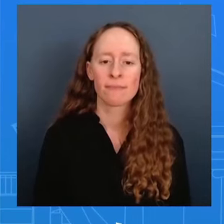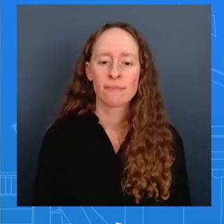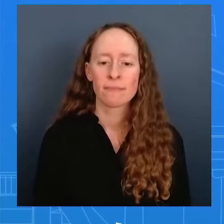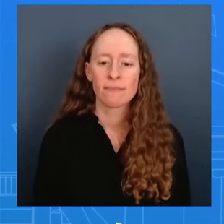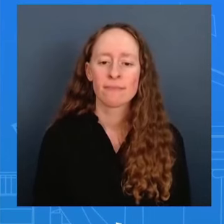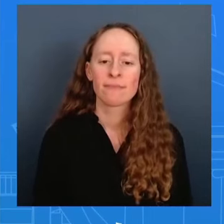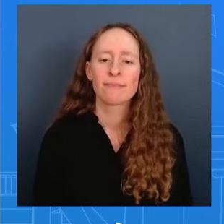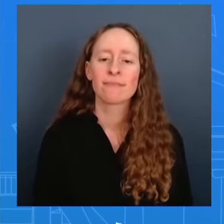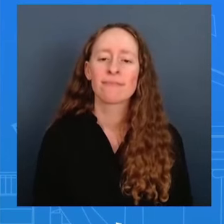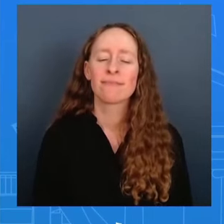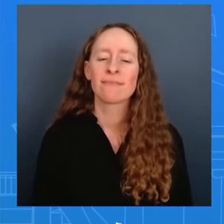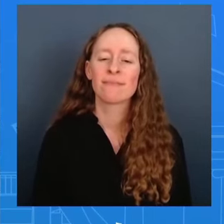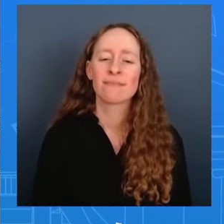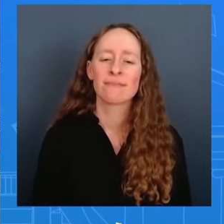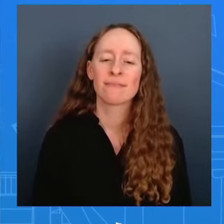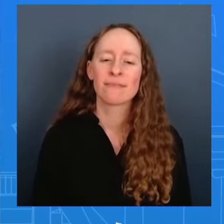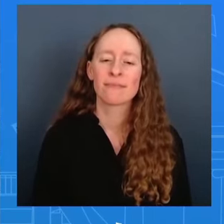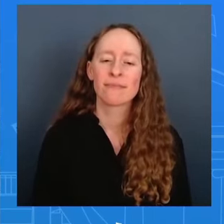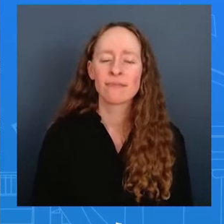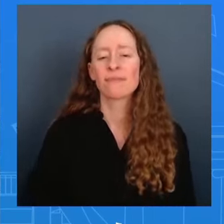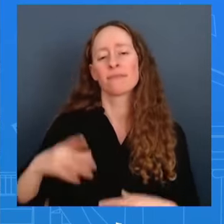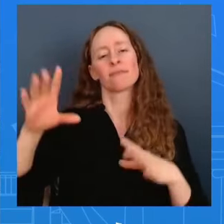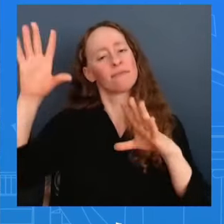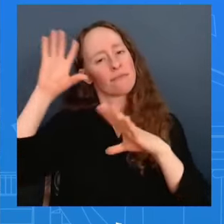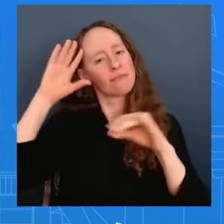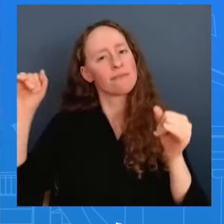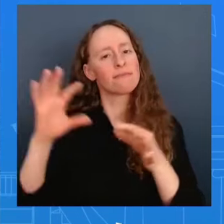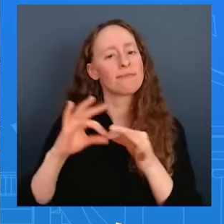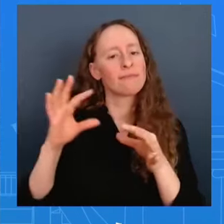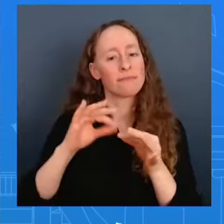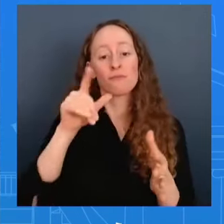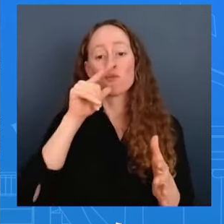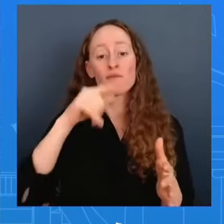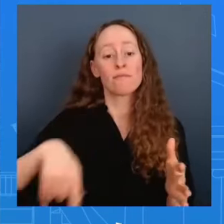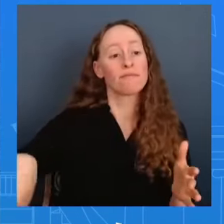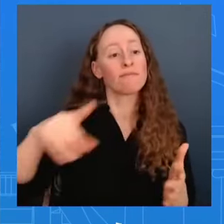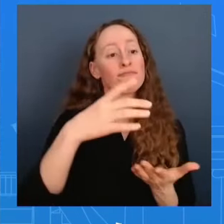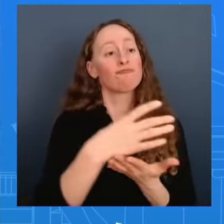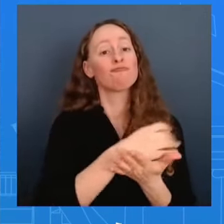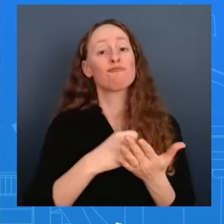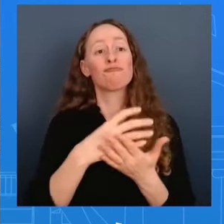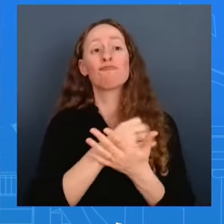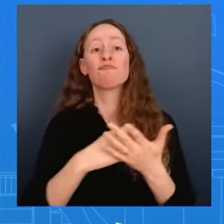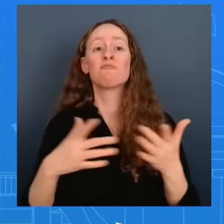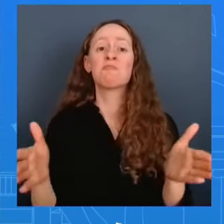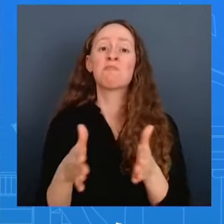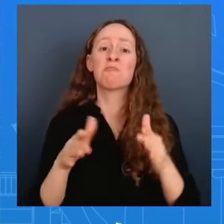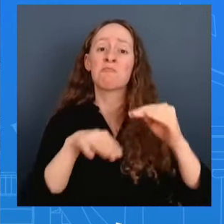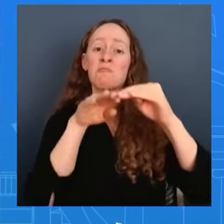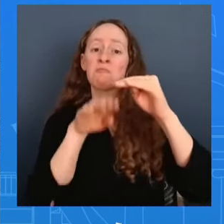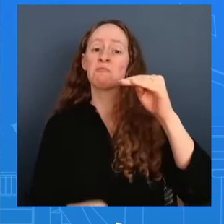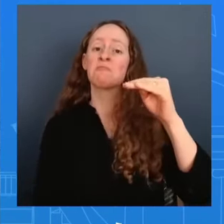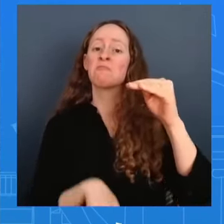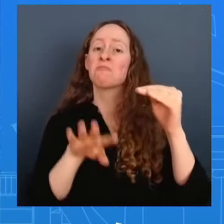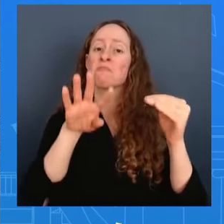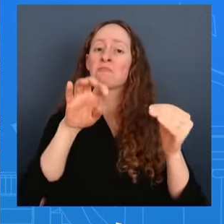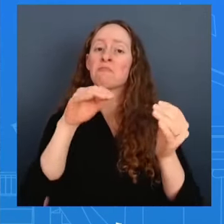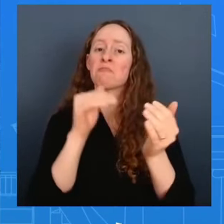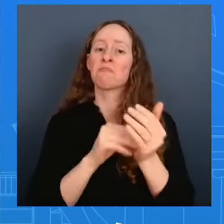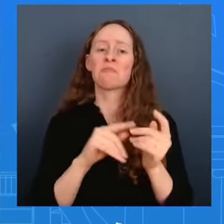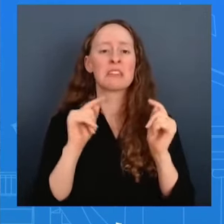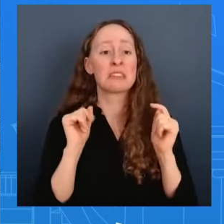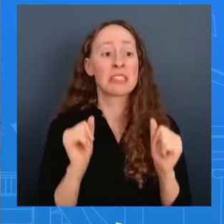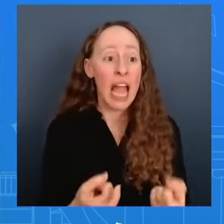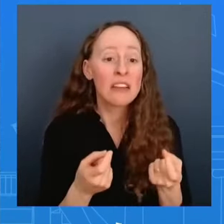under 400 000 and see their taxes go up tariffs are effectively a tax on imports i'm wondering if you can